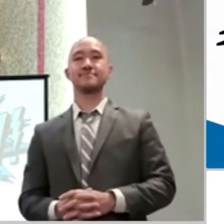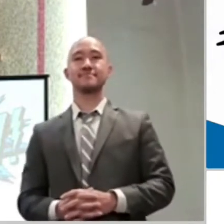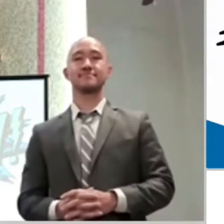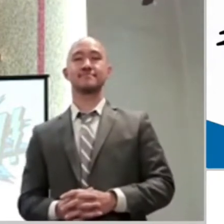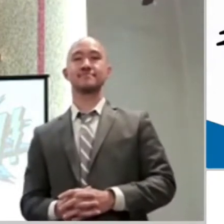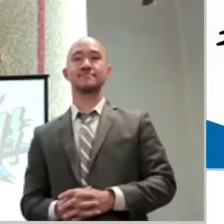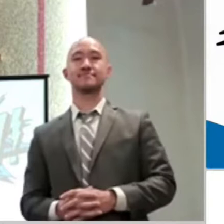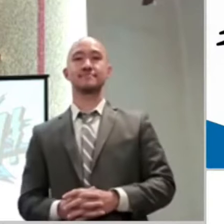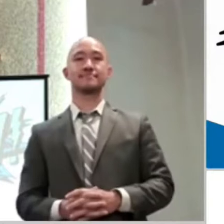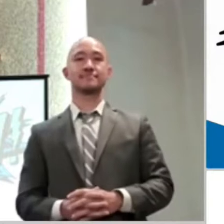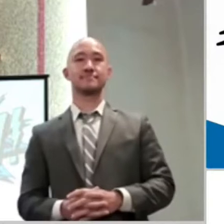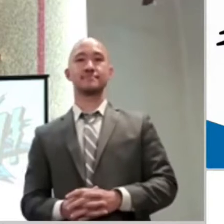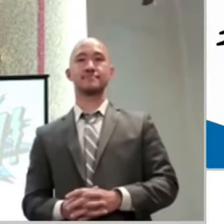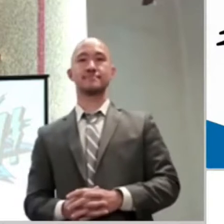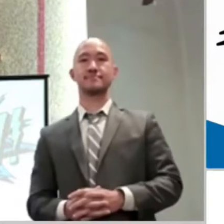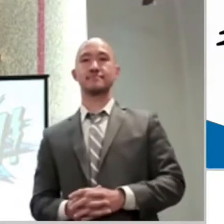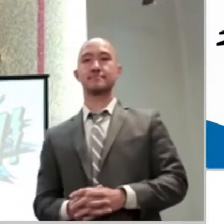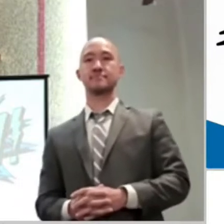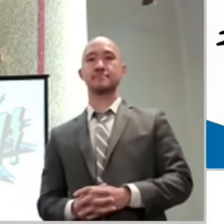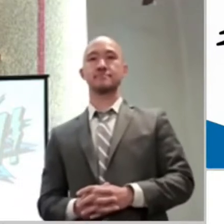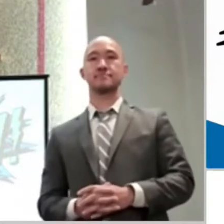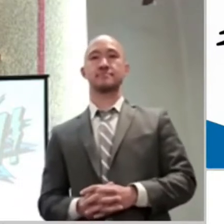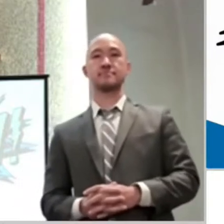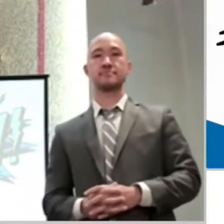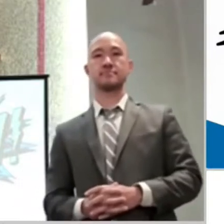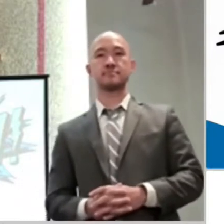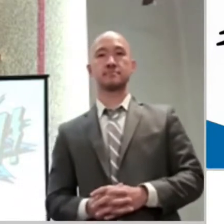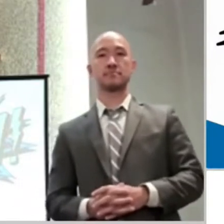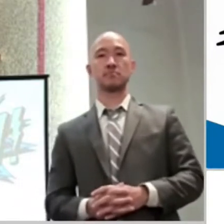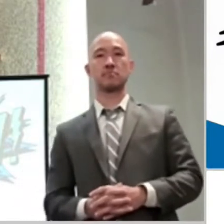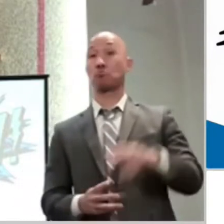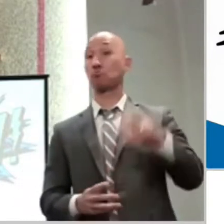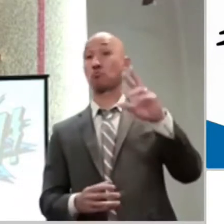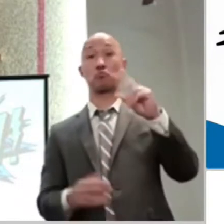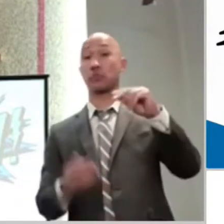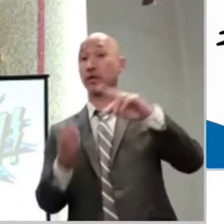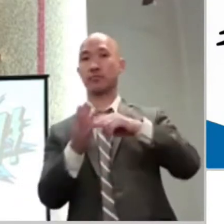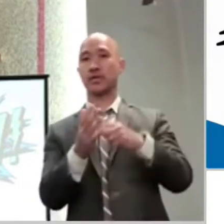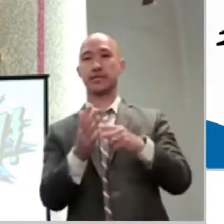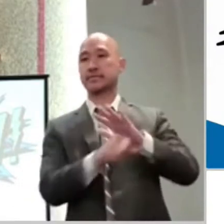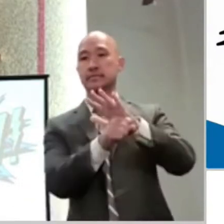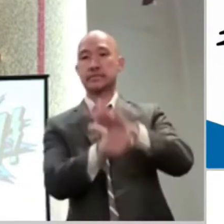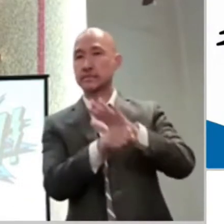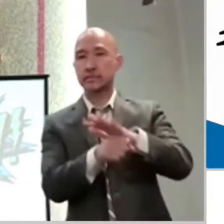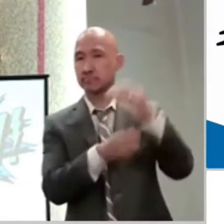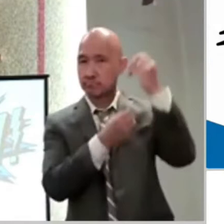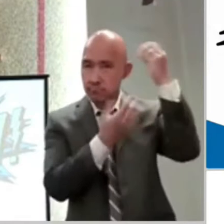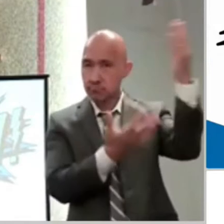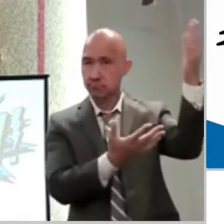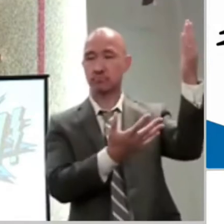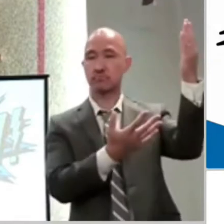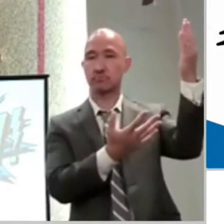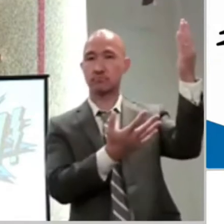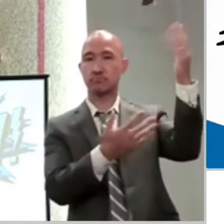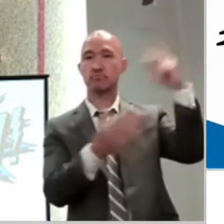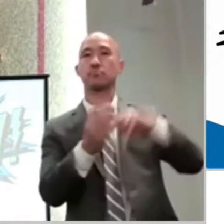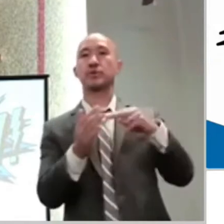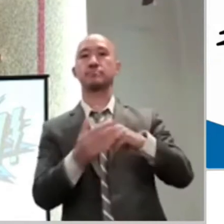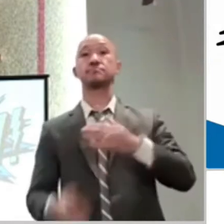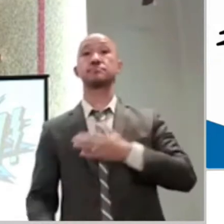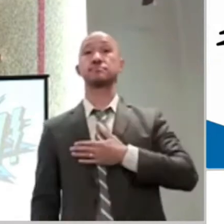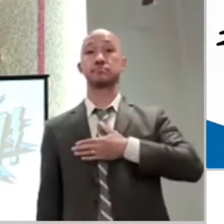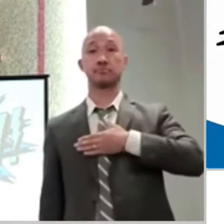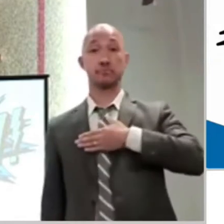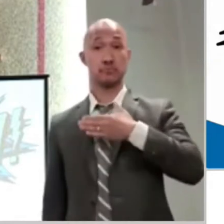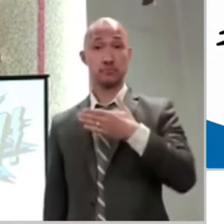talking about free will obedience, not obedience under duress. When there is faith in someone, you don't